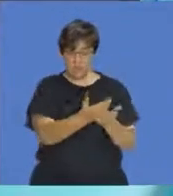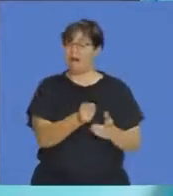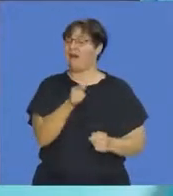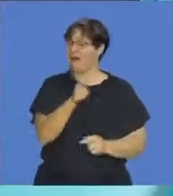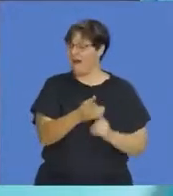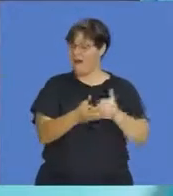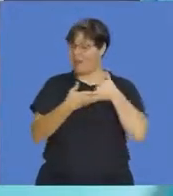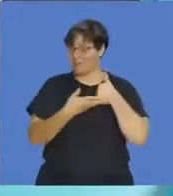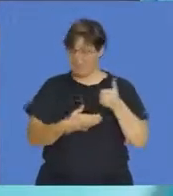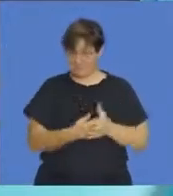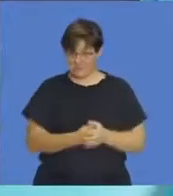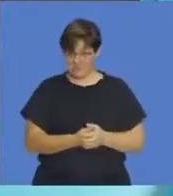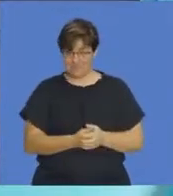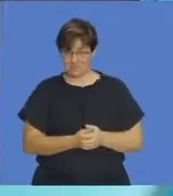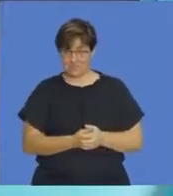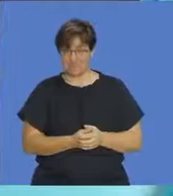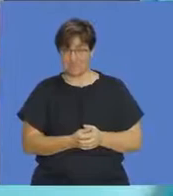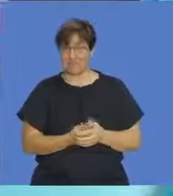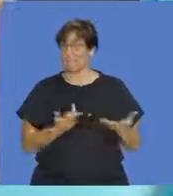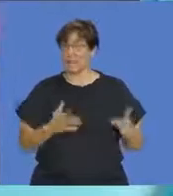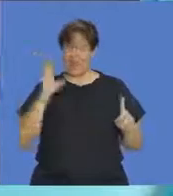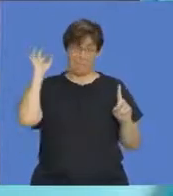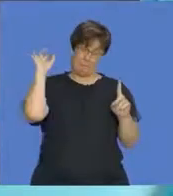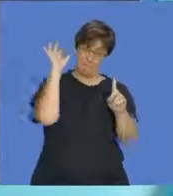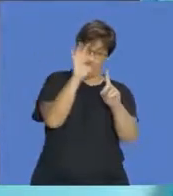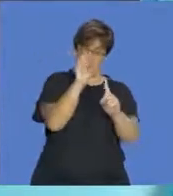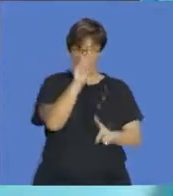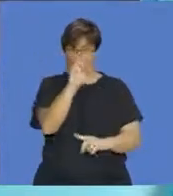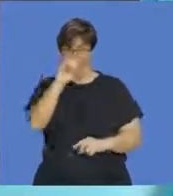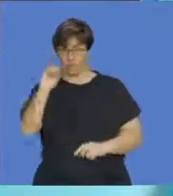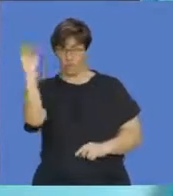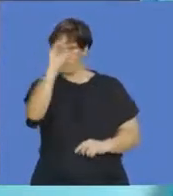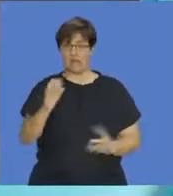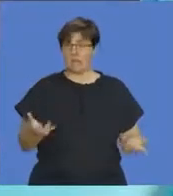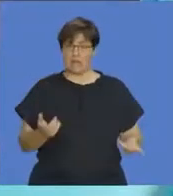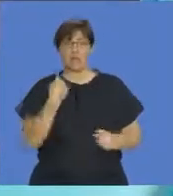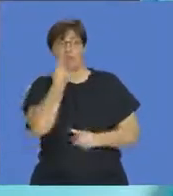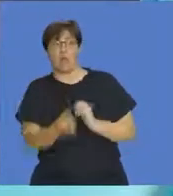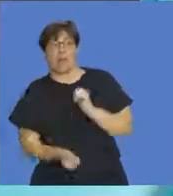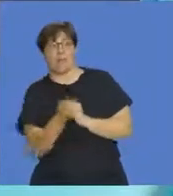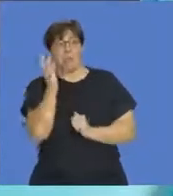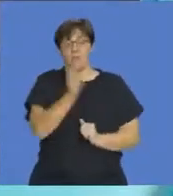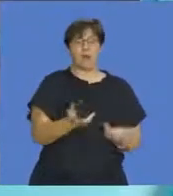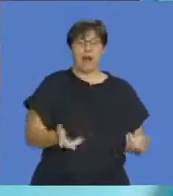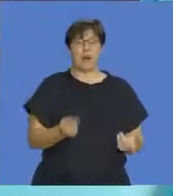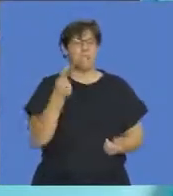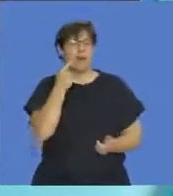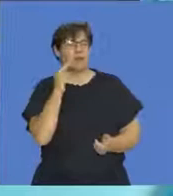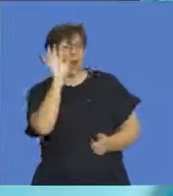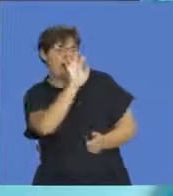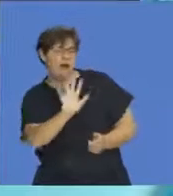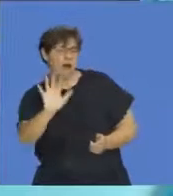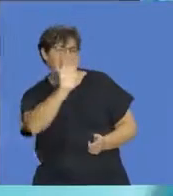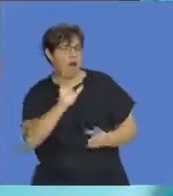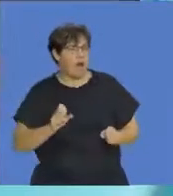idea. It might not be able to tell us definitely what's going to happen tomorrow but it will give us an idea of the